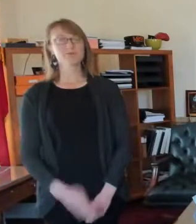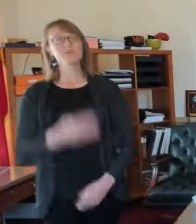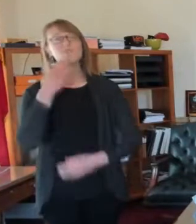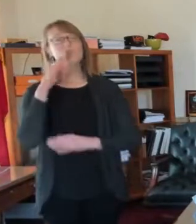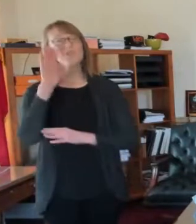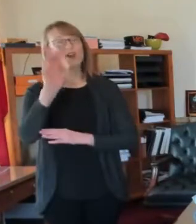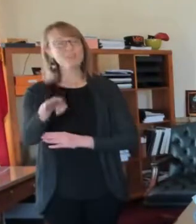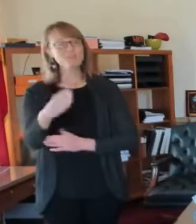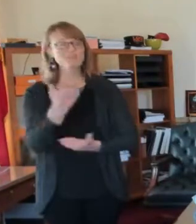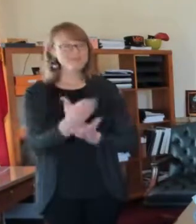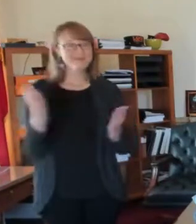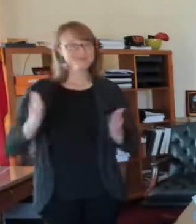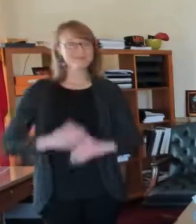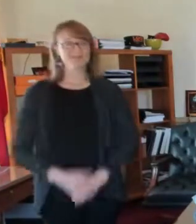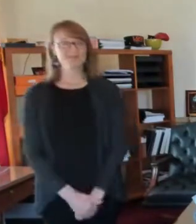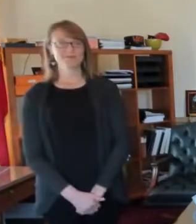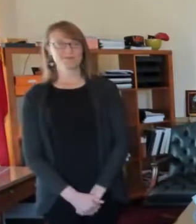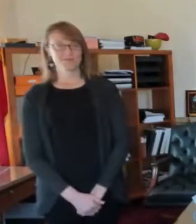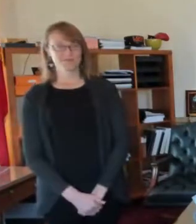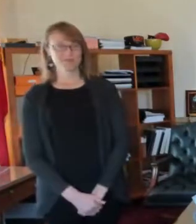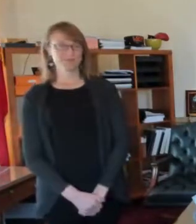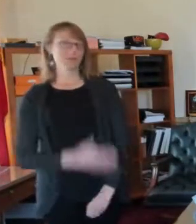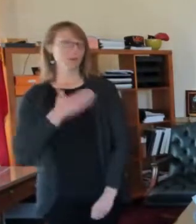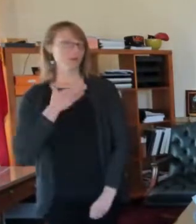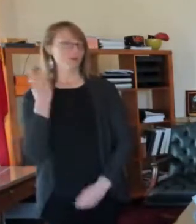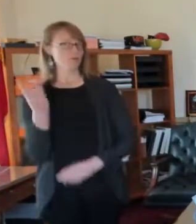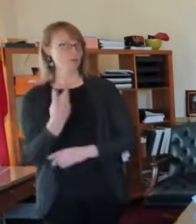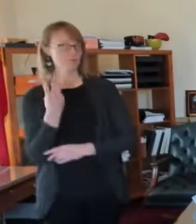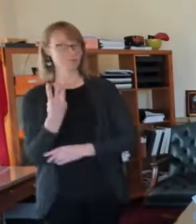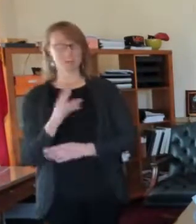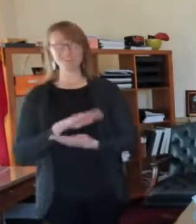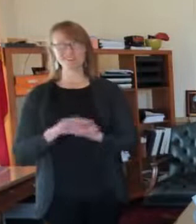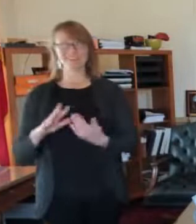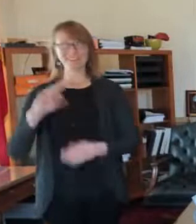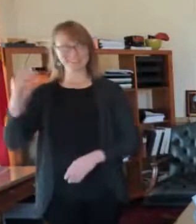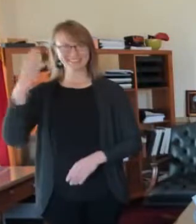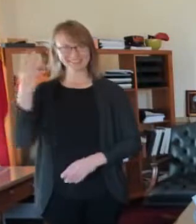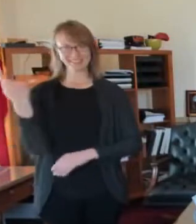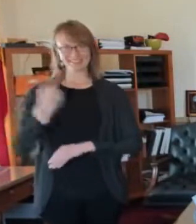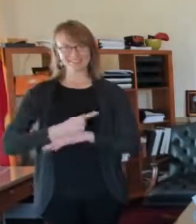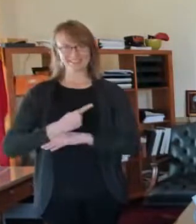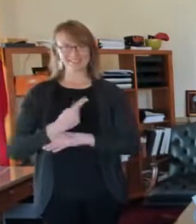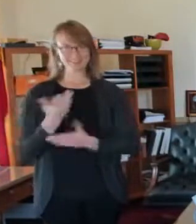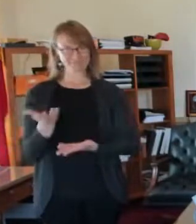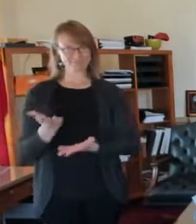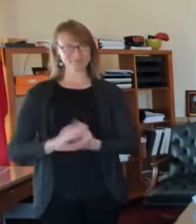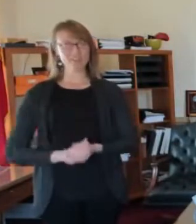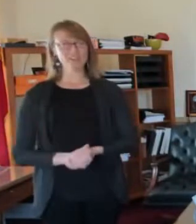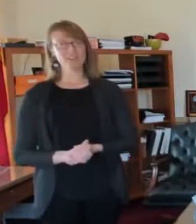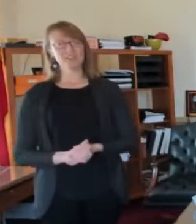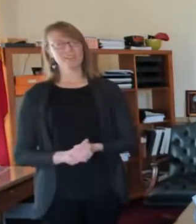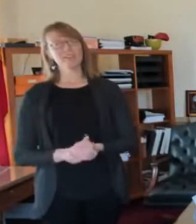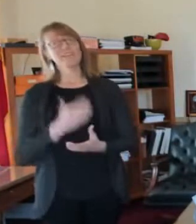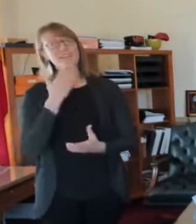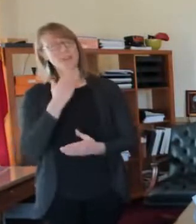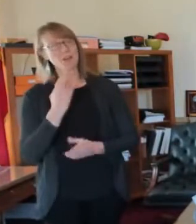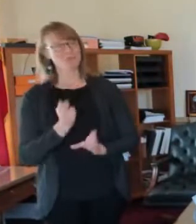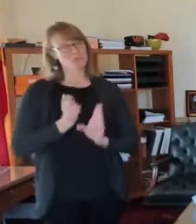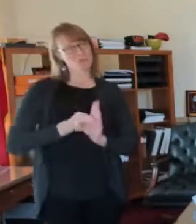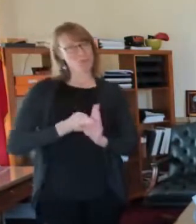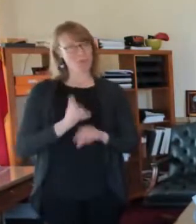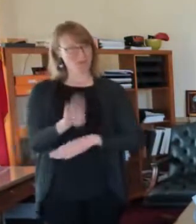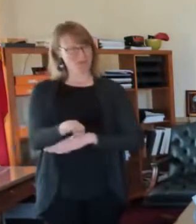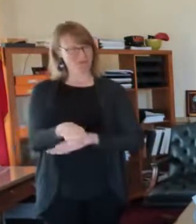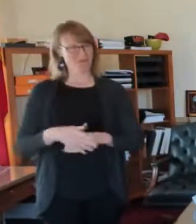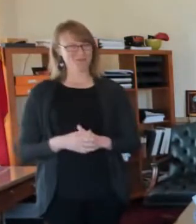Good afternoon, everybody. Happy Wednesday. Nice sunny day out there. Thank you for joining us this afternoon. We're going to